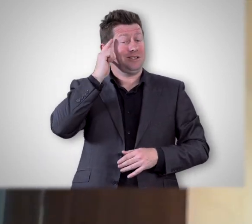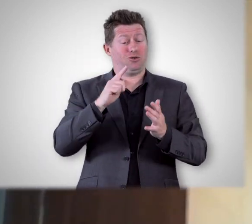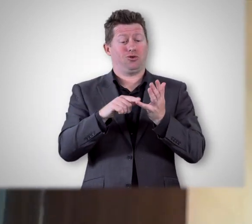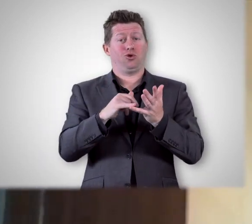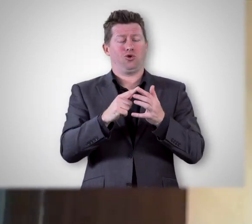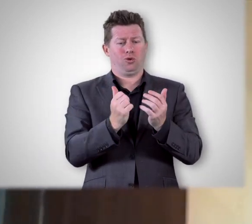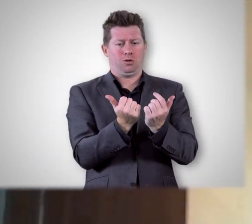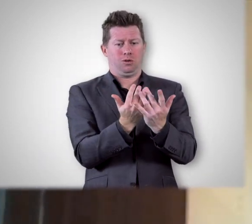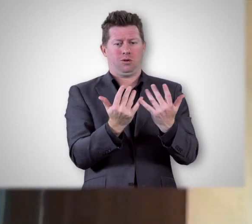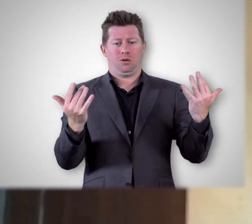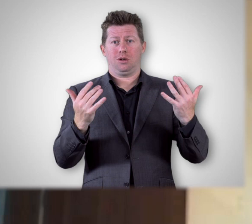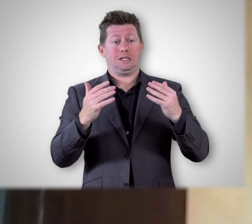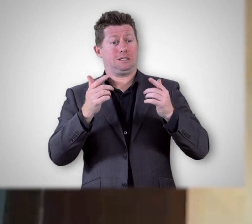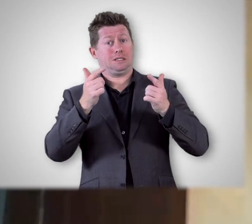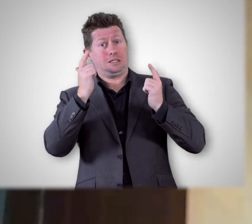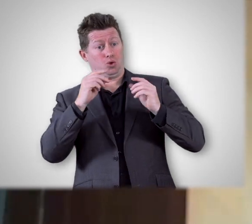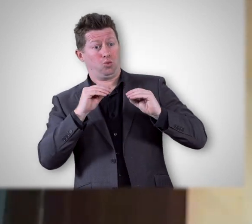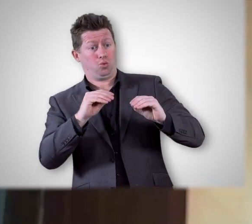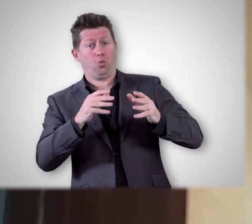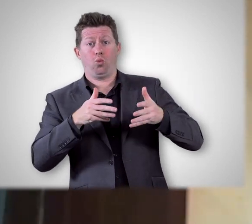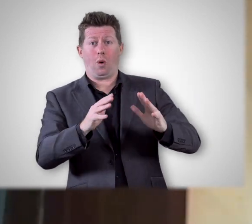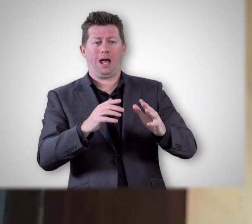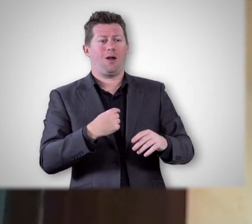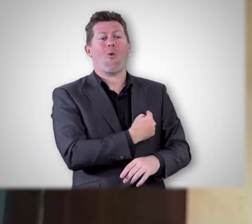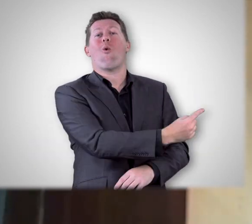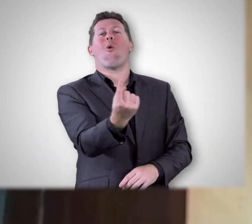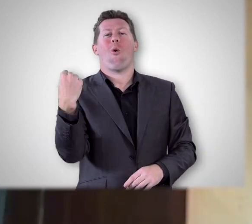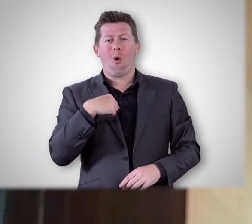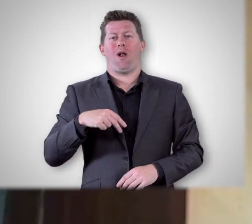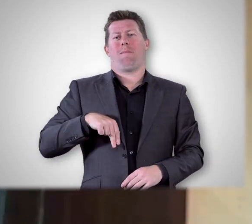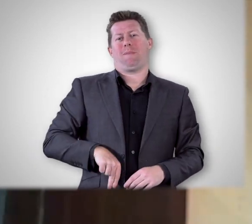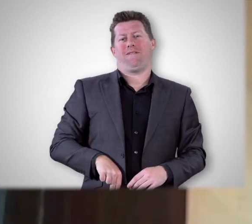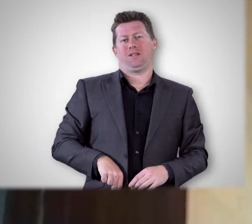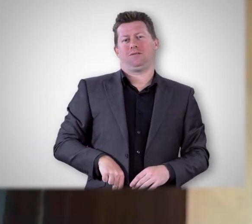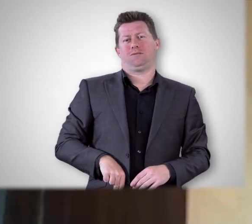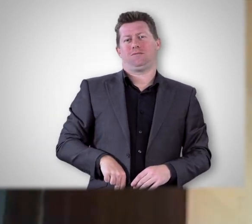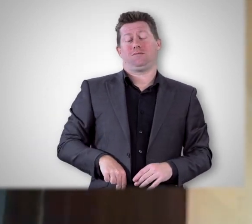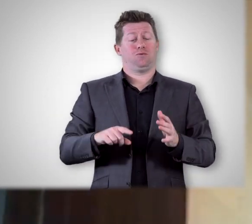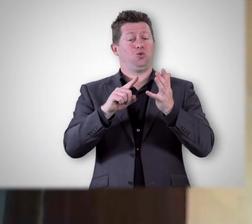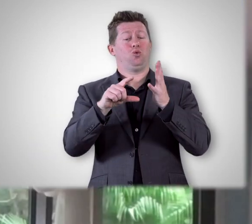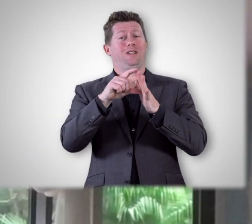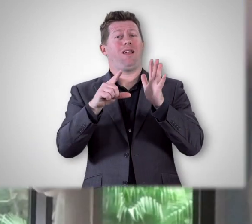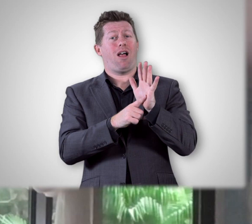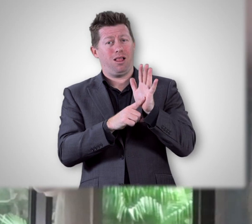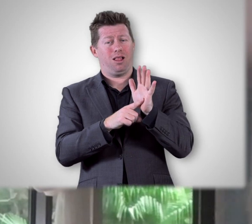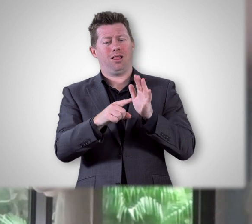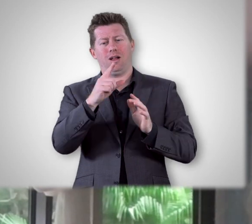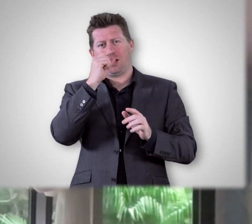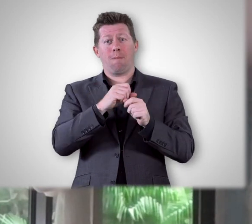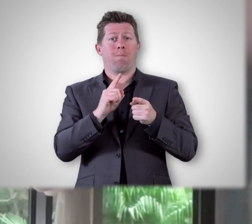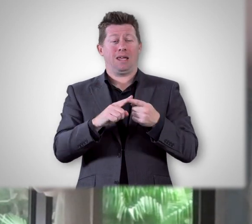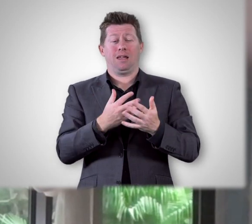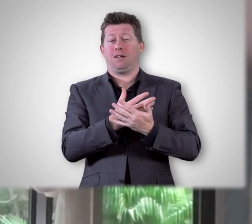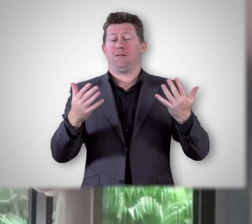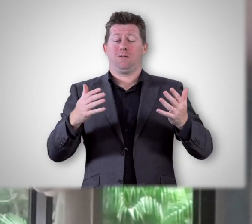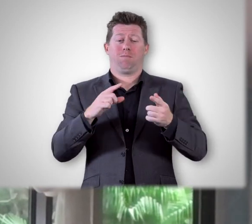when our educators use multiple teaching approaches, we all benefit as learners. Universal Design